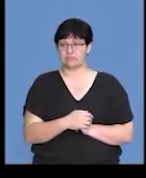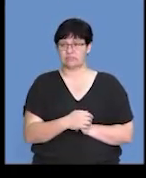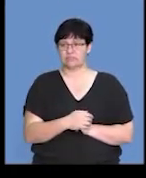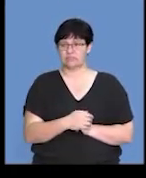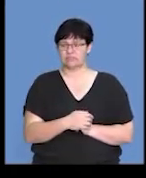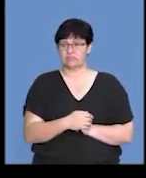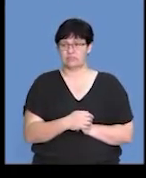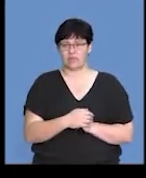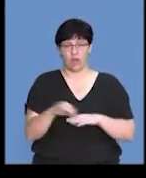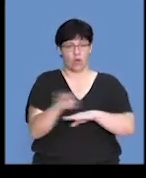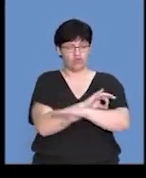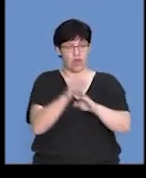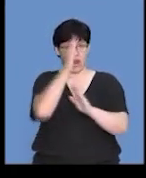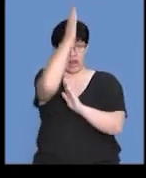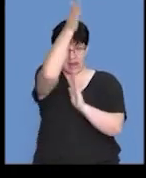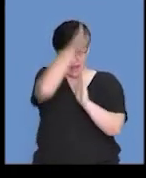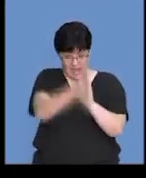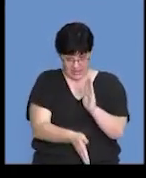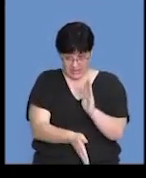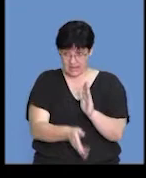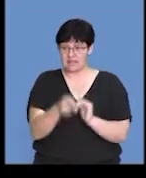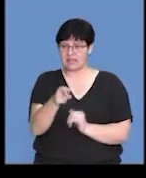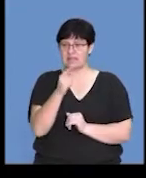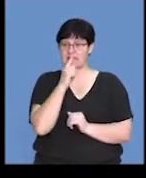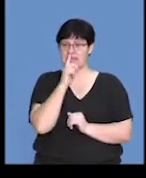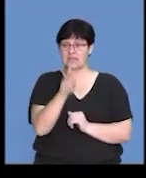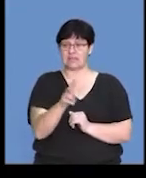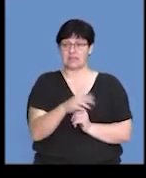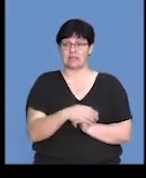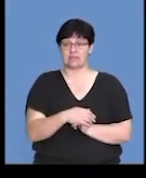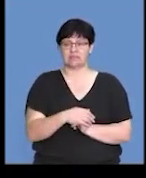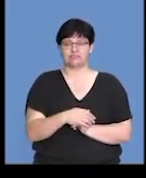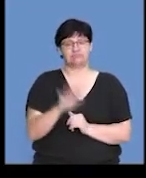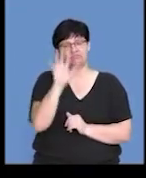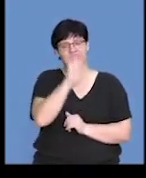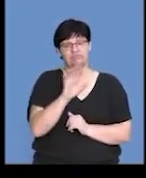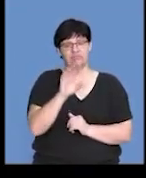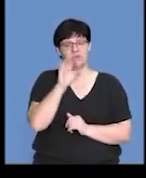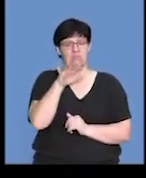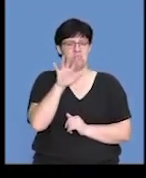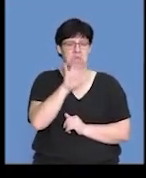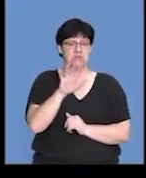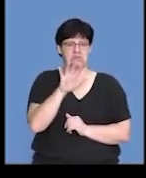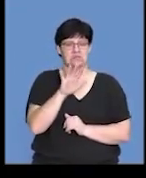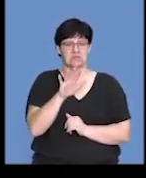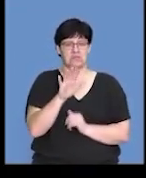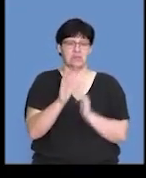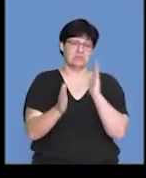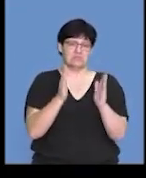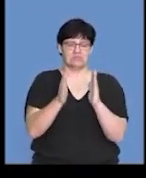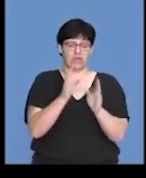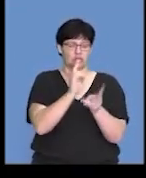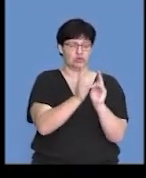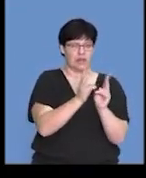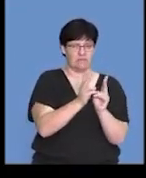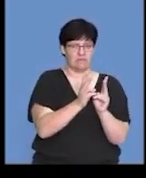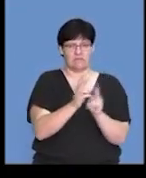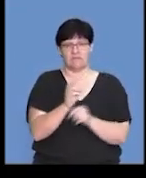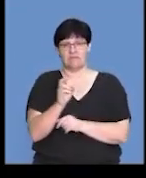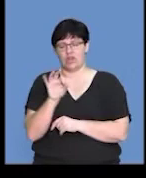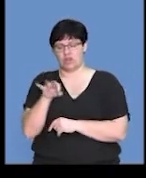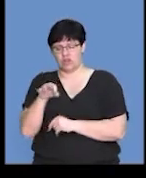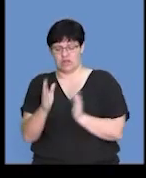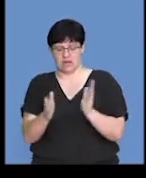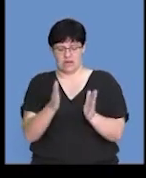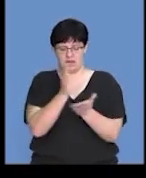use your ruler to draw down to the x-axis. And that's going to be the day here, which is between day 12 and day